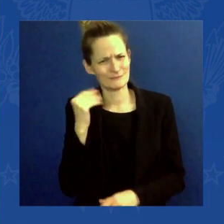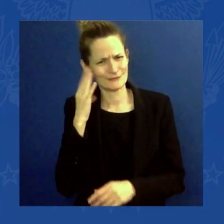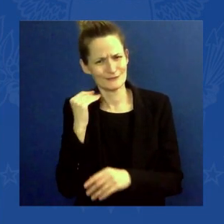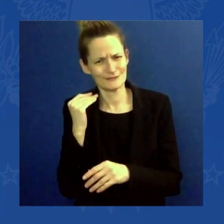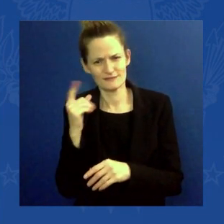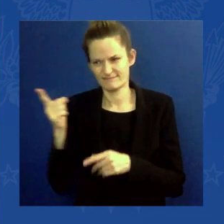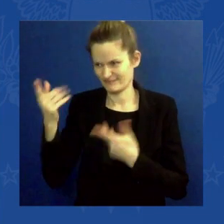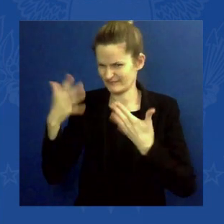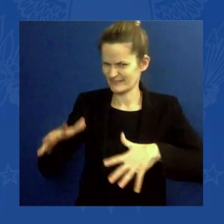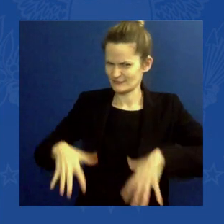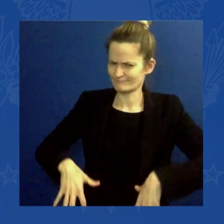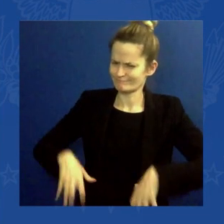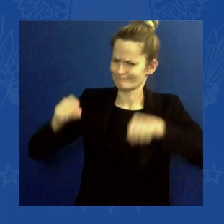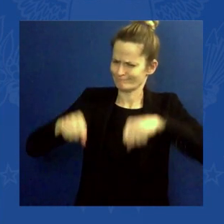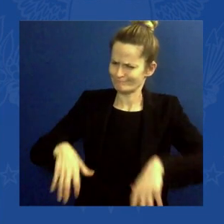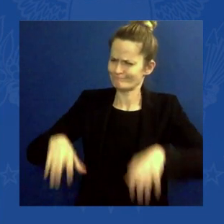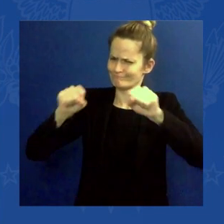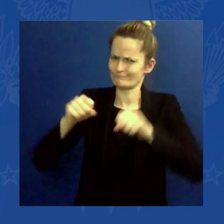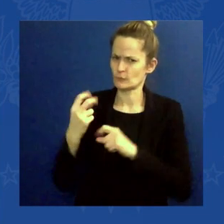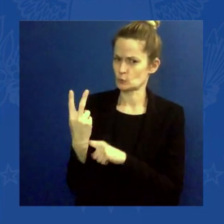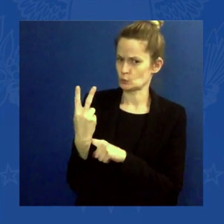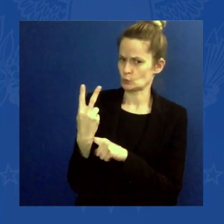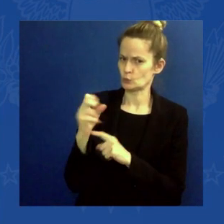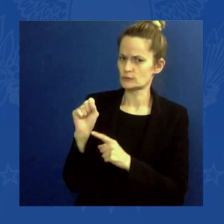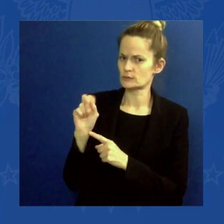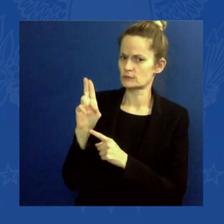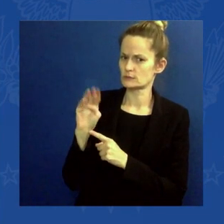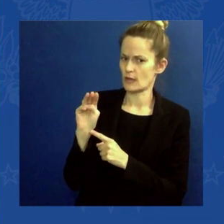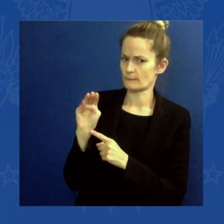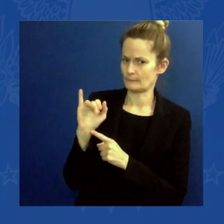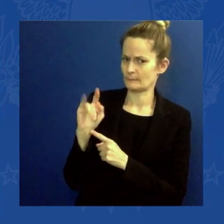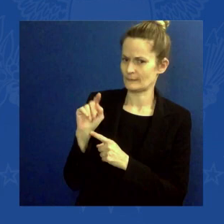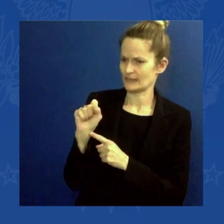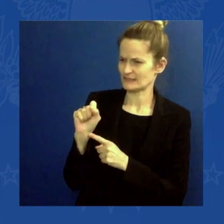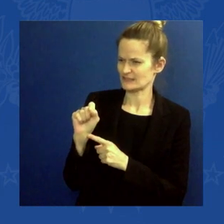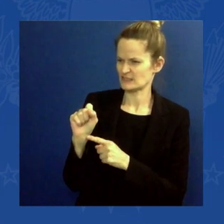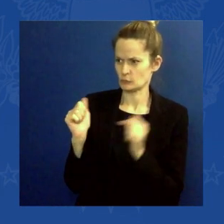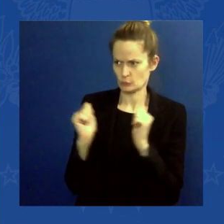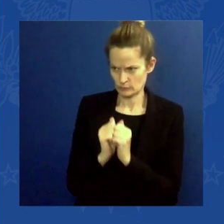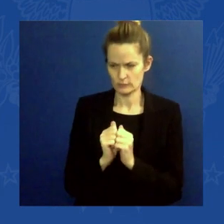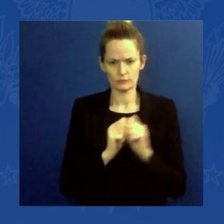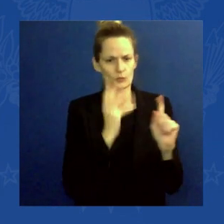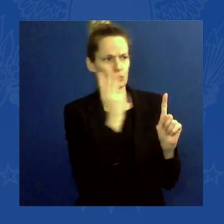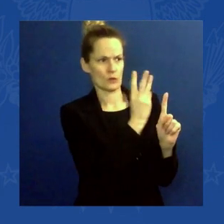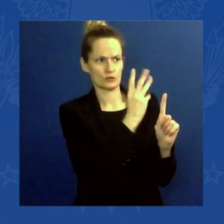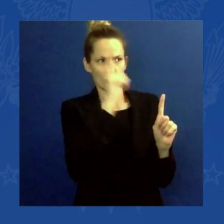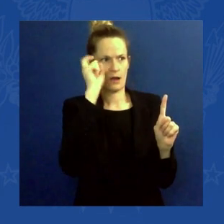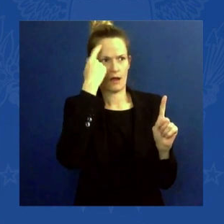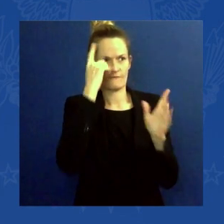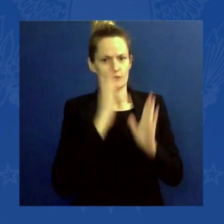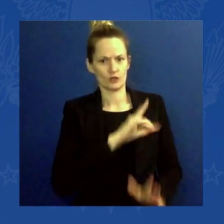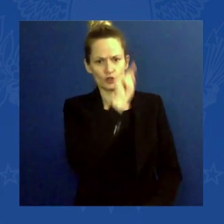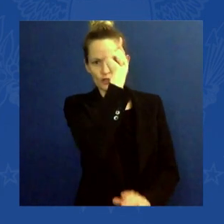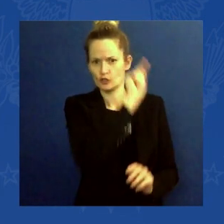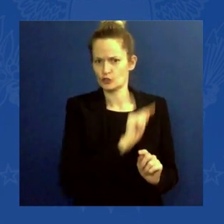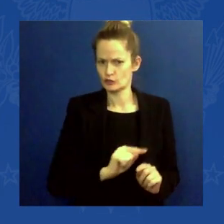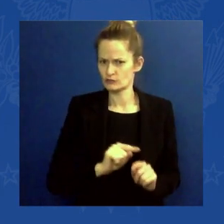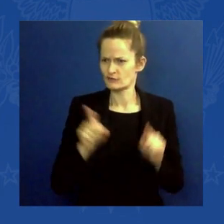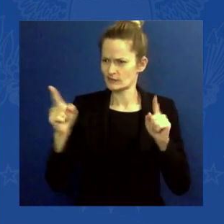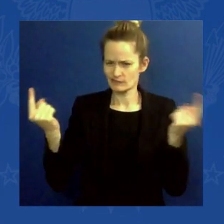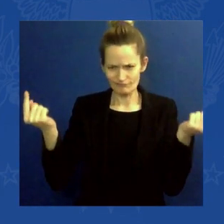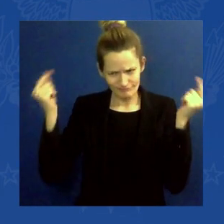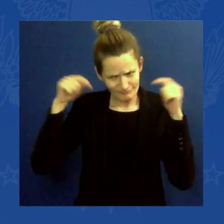held with the President's assistance. Not only did he show up to make remarks, he stayed until the end of both